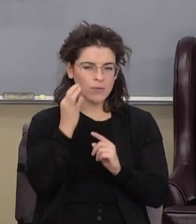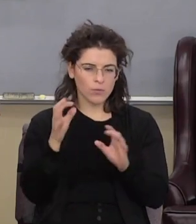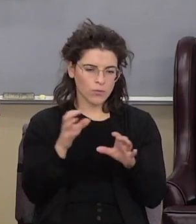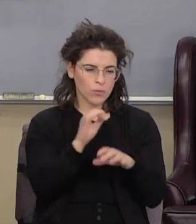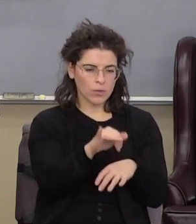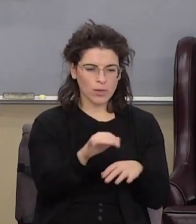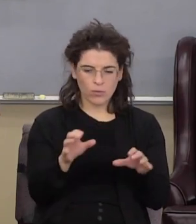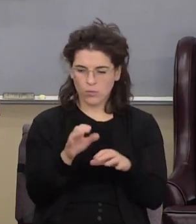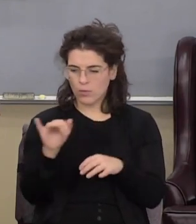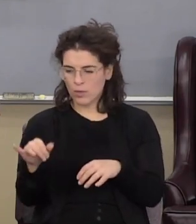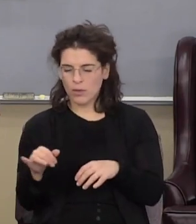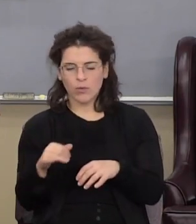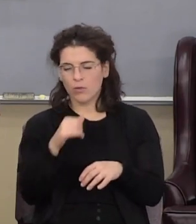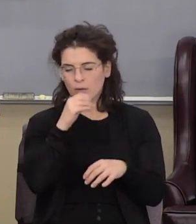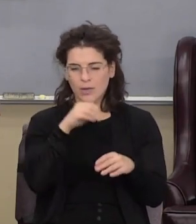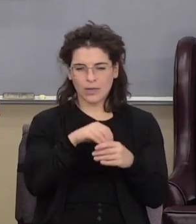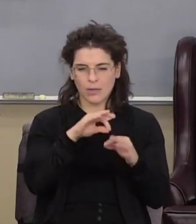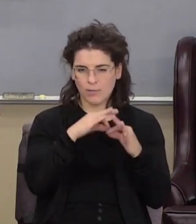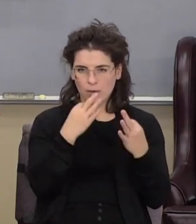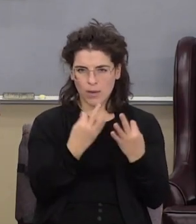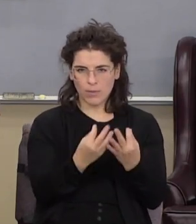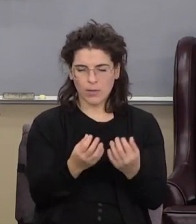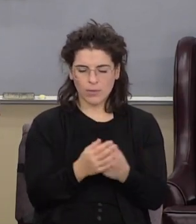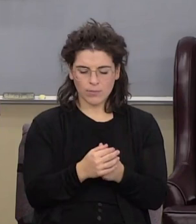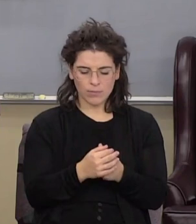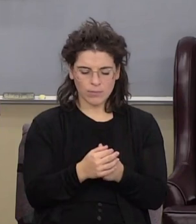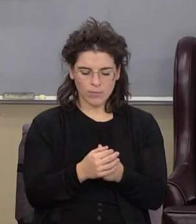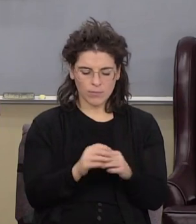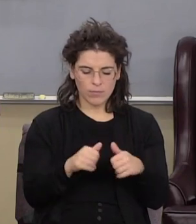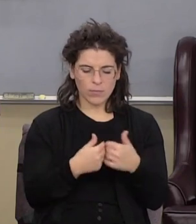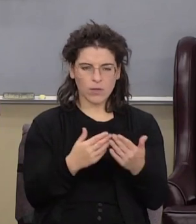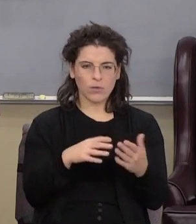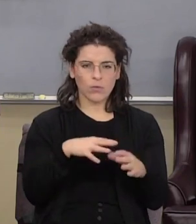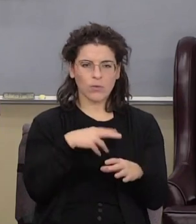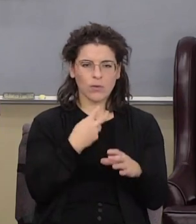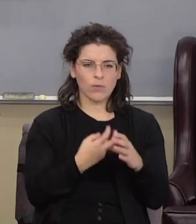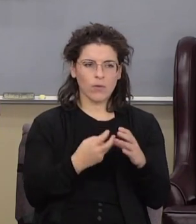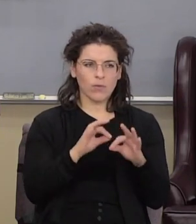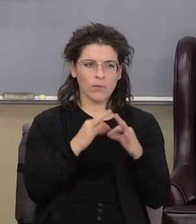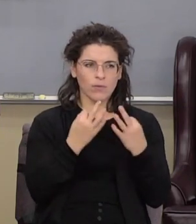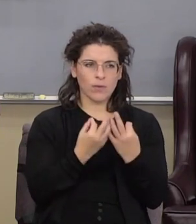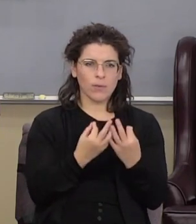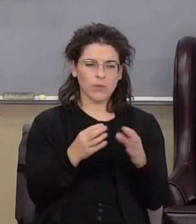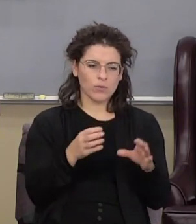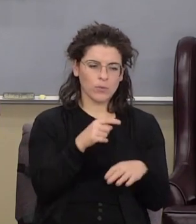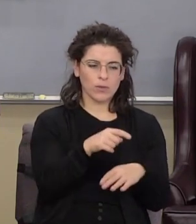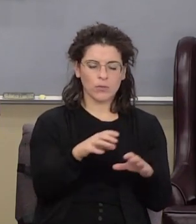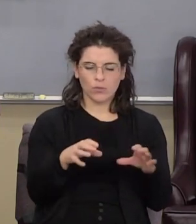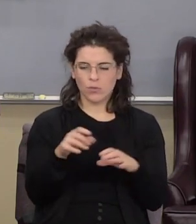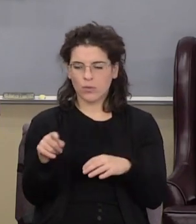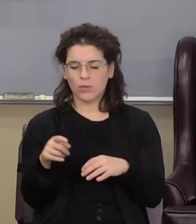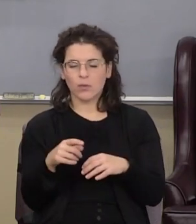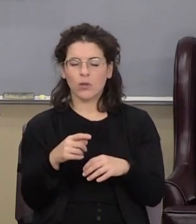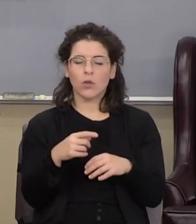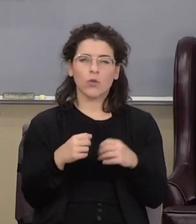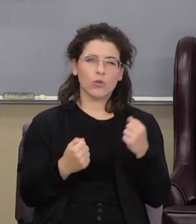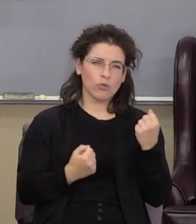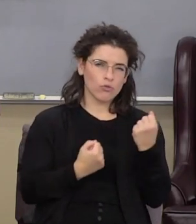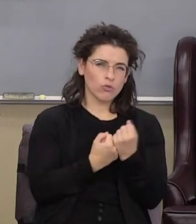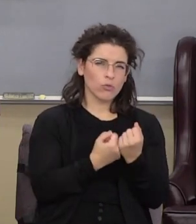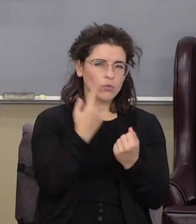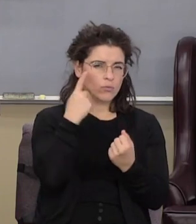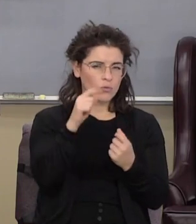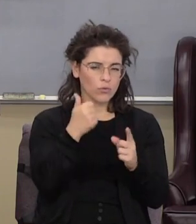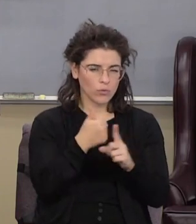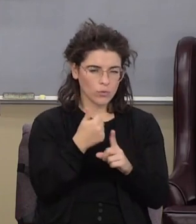do this you don't do this because you're not in the family how do you get in the family do this do you know you get your assurance for yourself you know how you